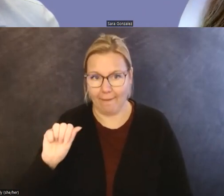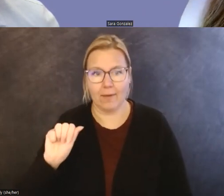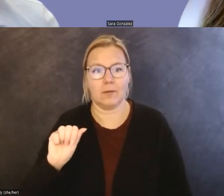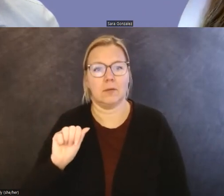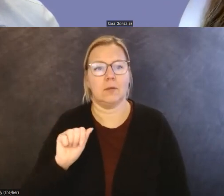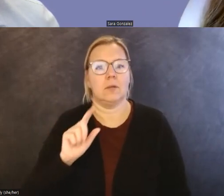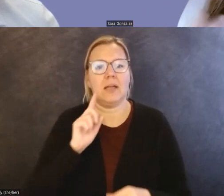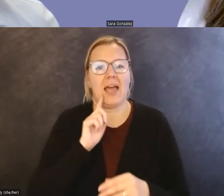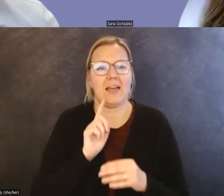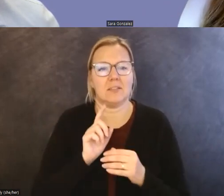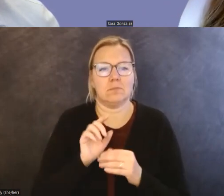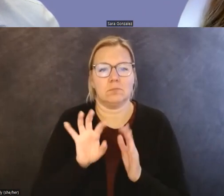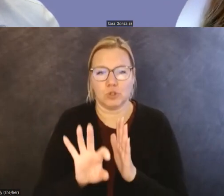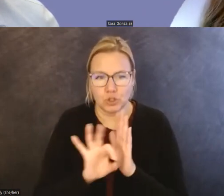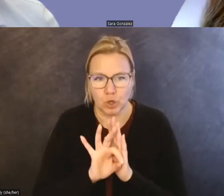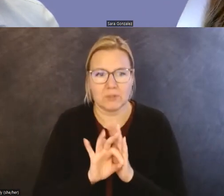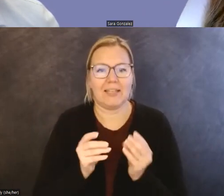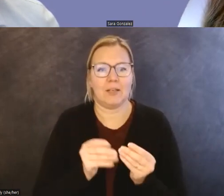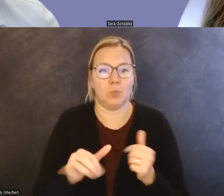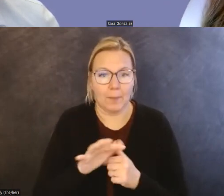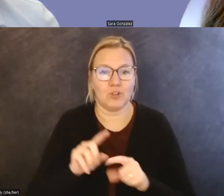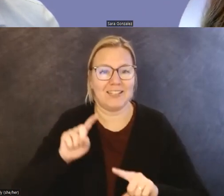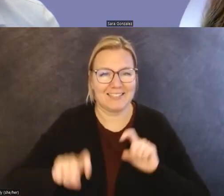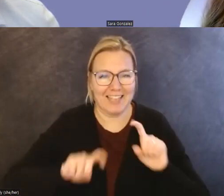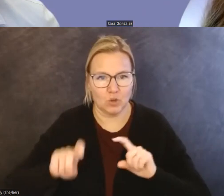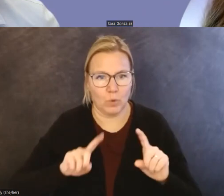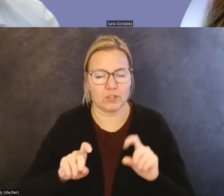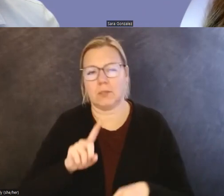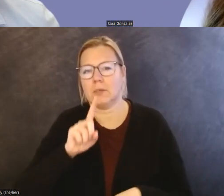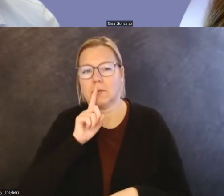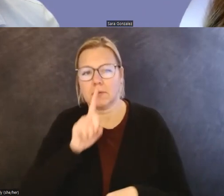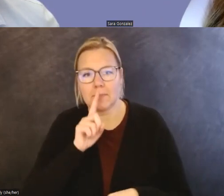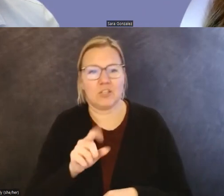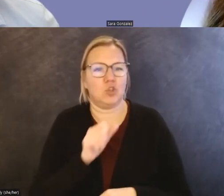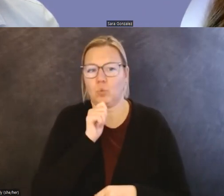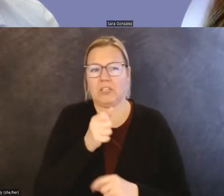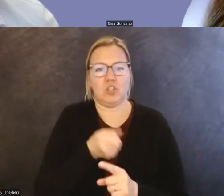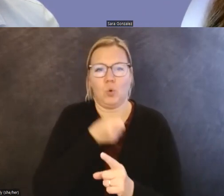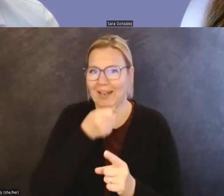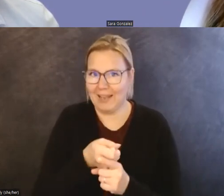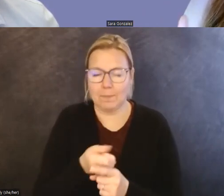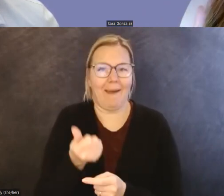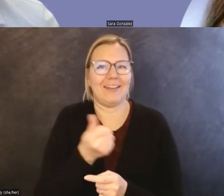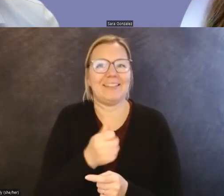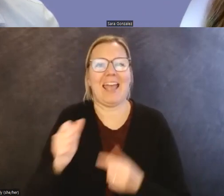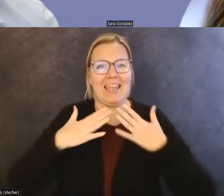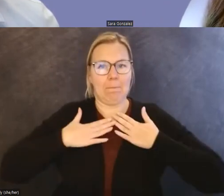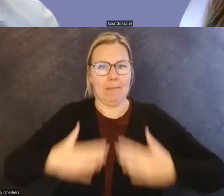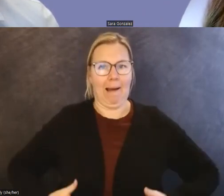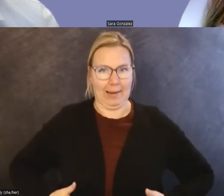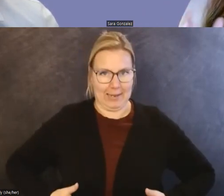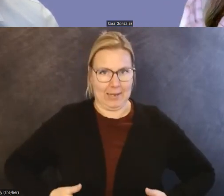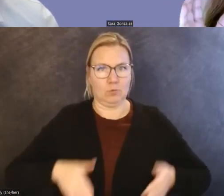properties and questions that ensure that we do not impact any ancestors remains or any places